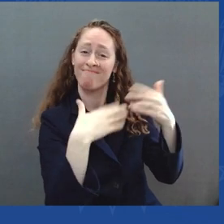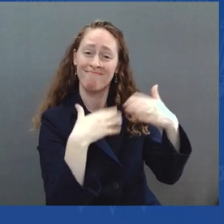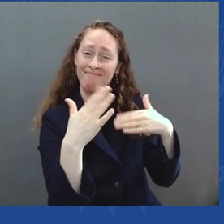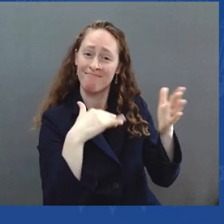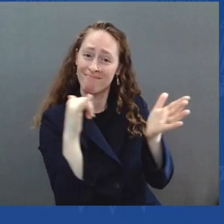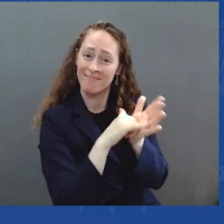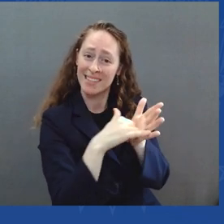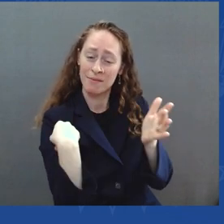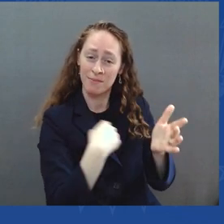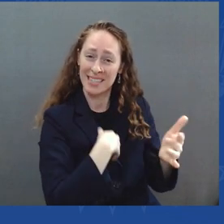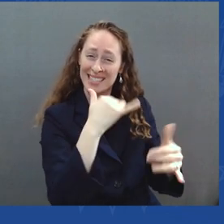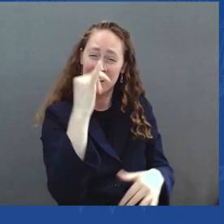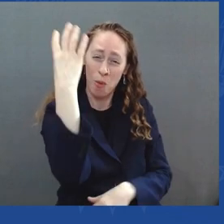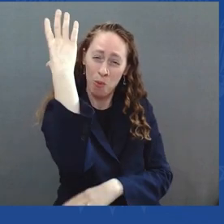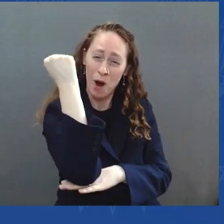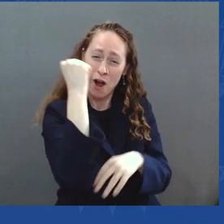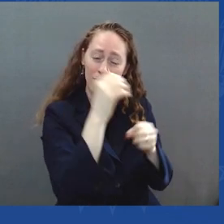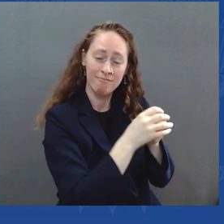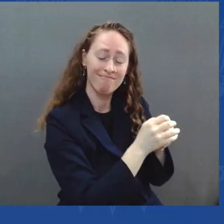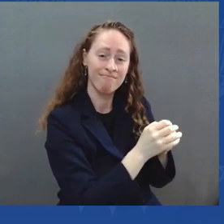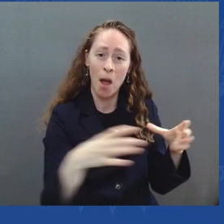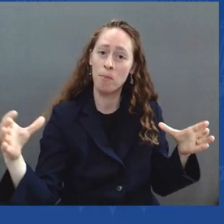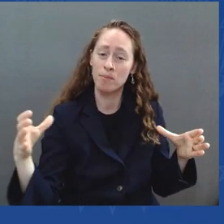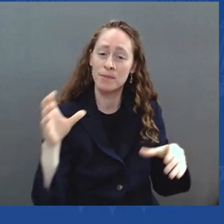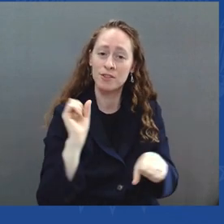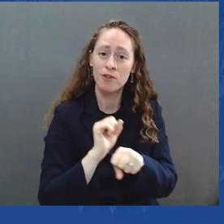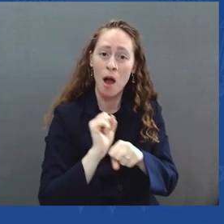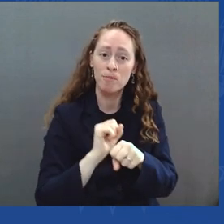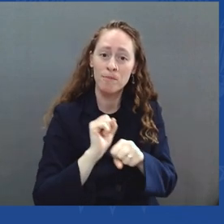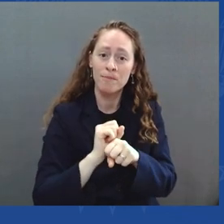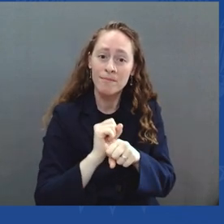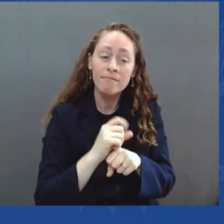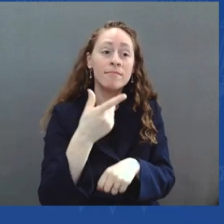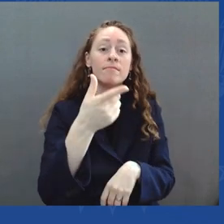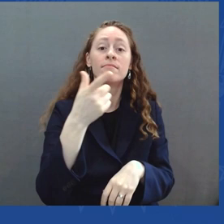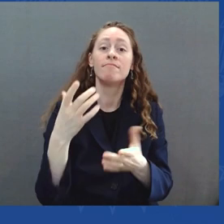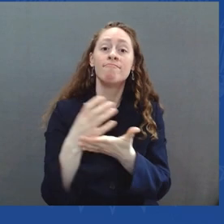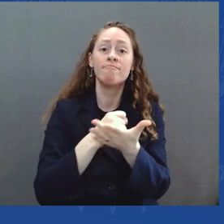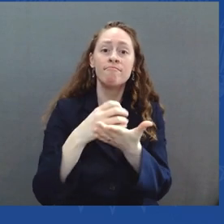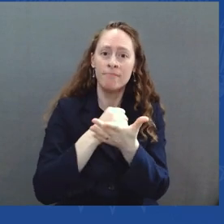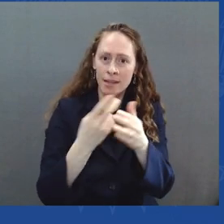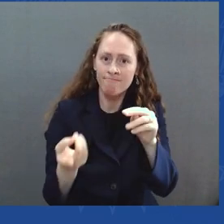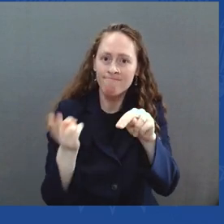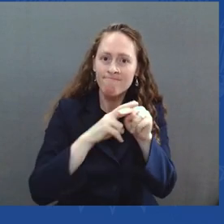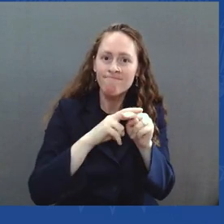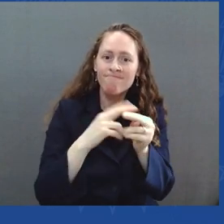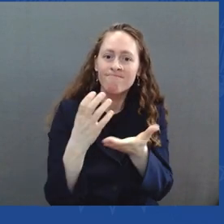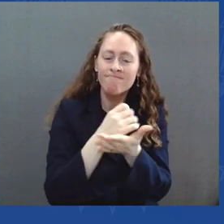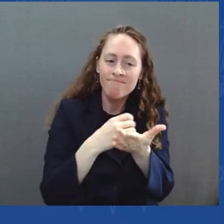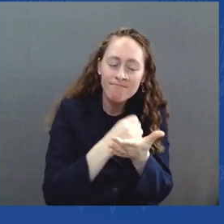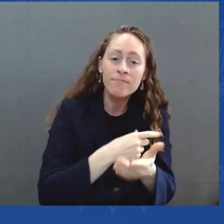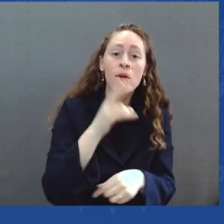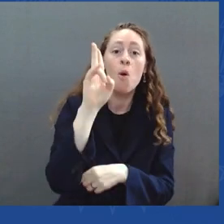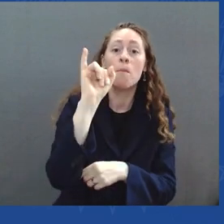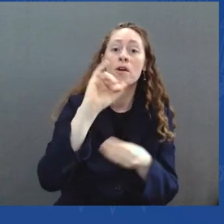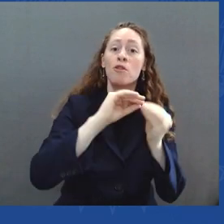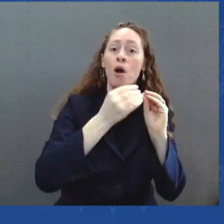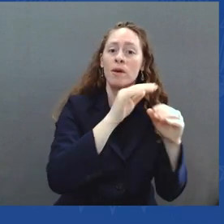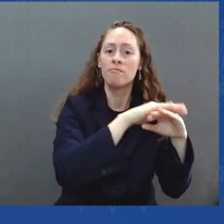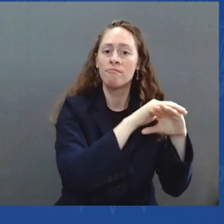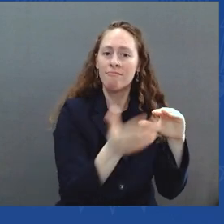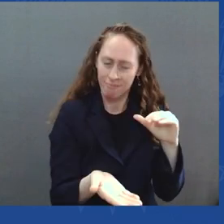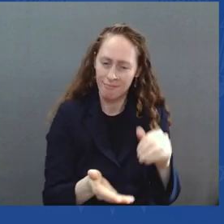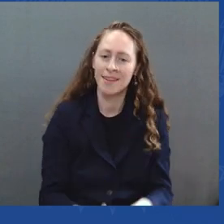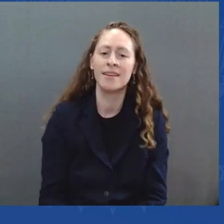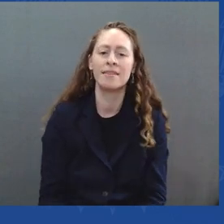record wage gains. And by the way, jobs and unemployment are not just another statistic. They go directly to the core of what the economy